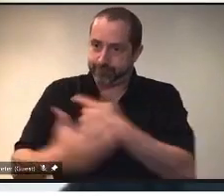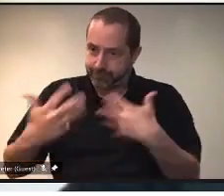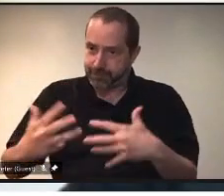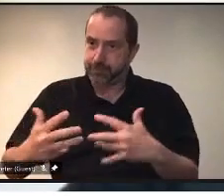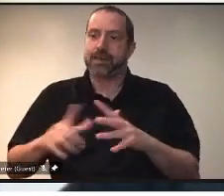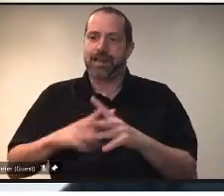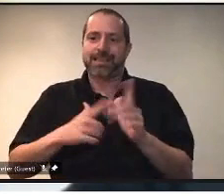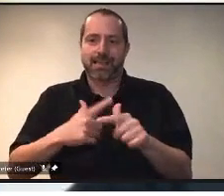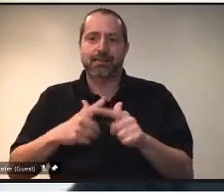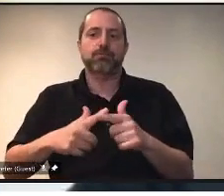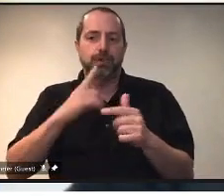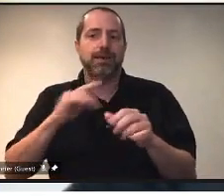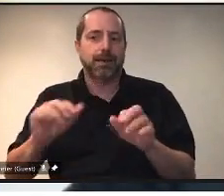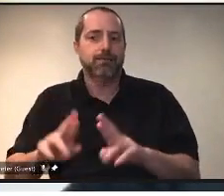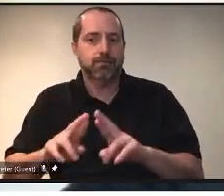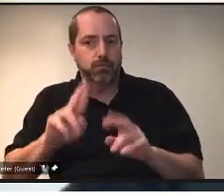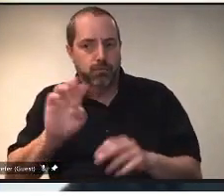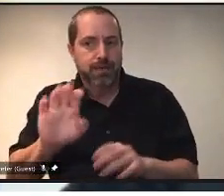Saskatchewan.